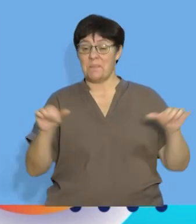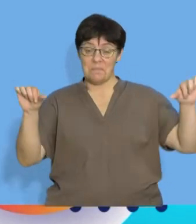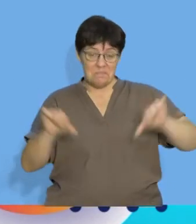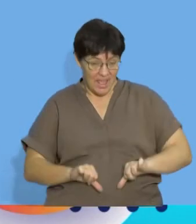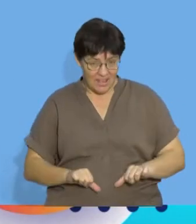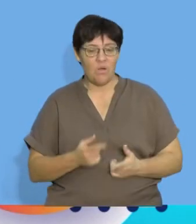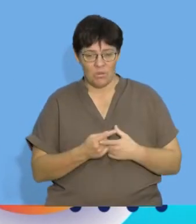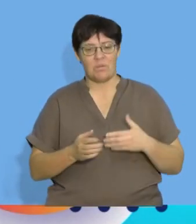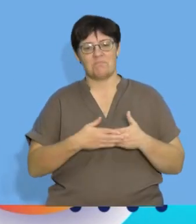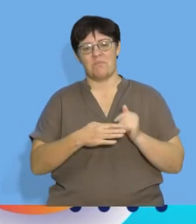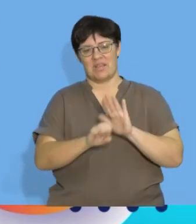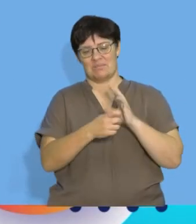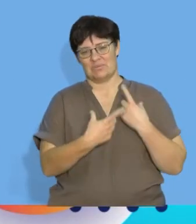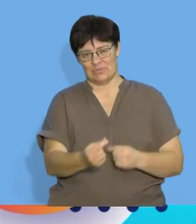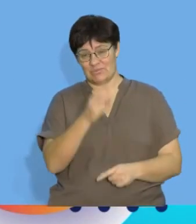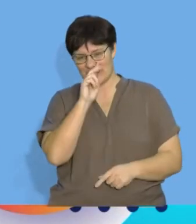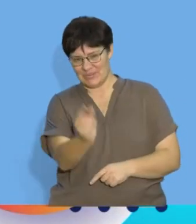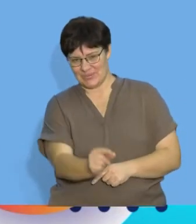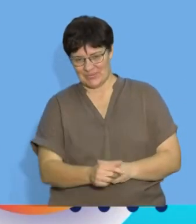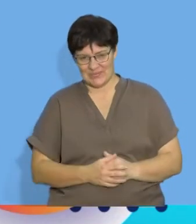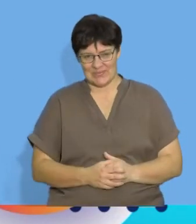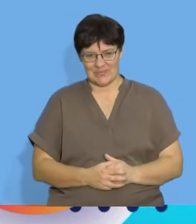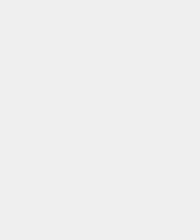we're going to dive into some more examples see you soon